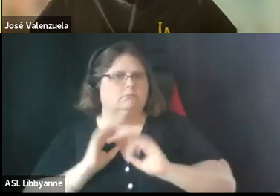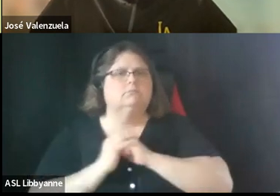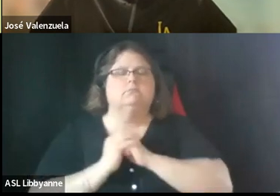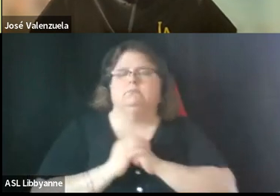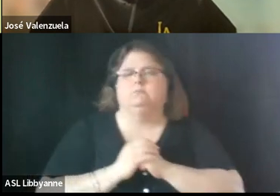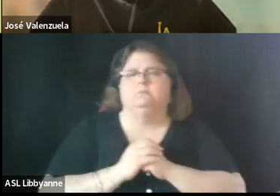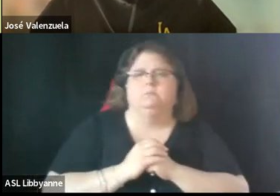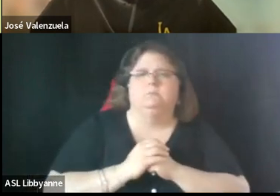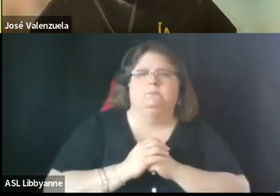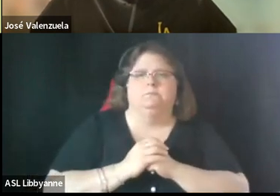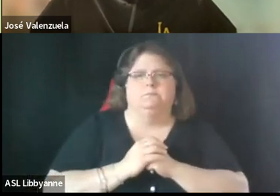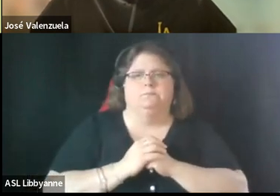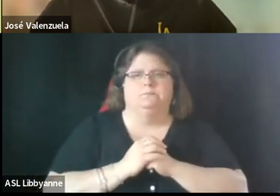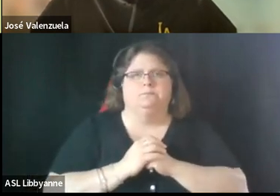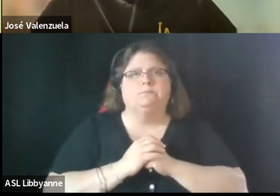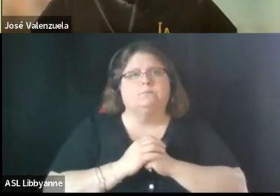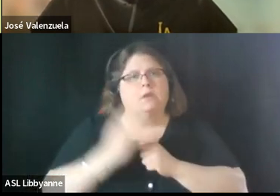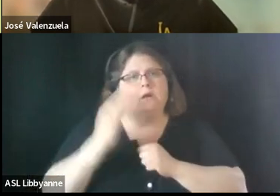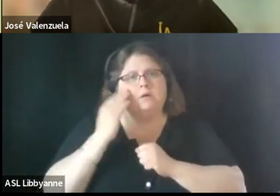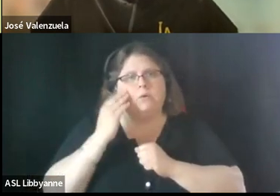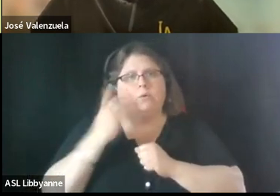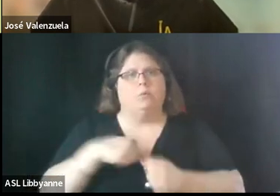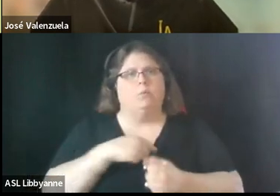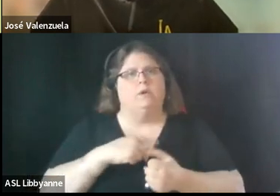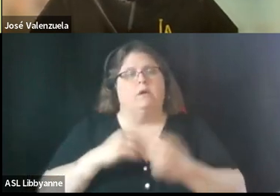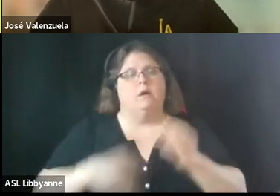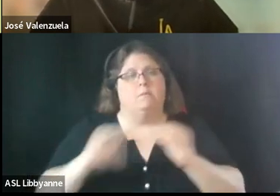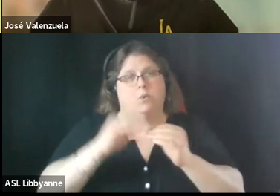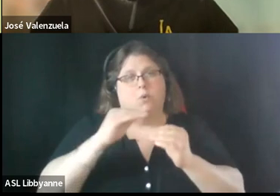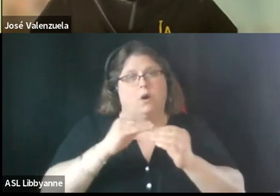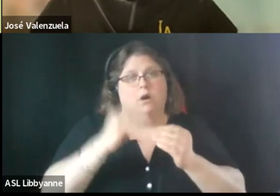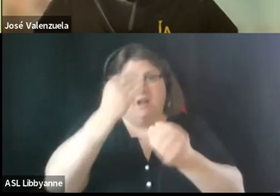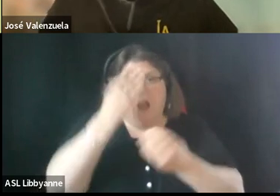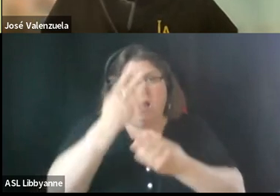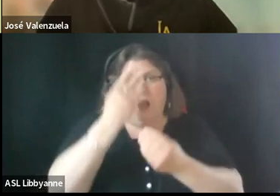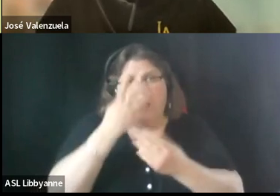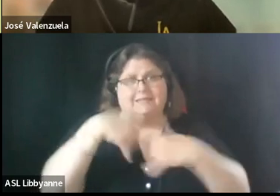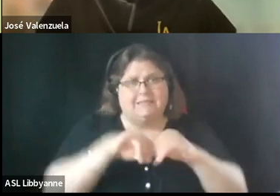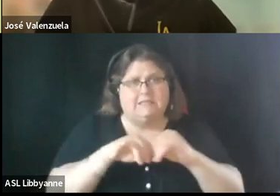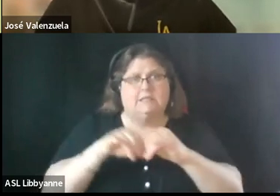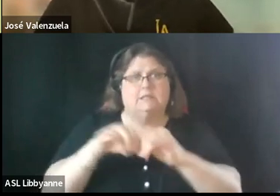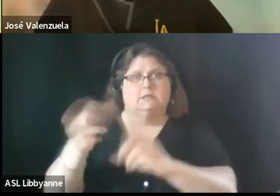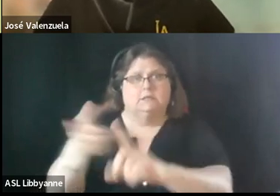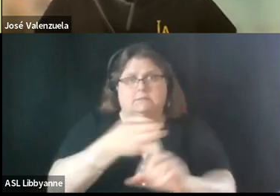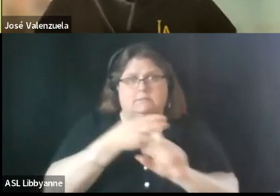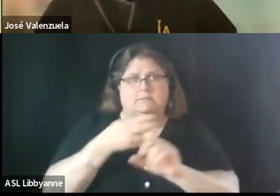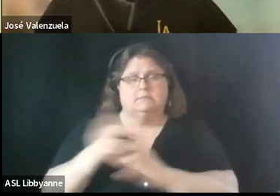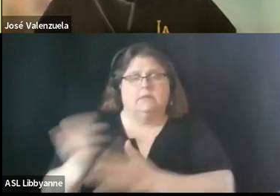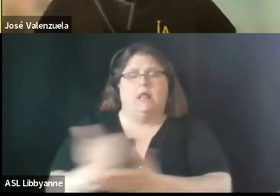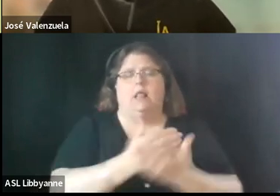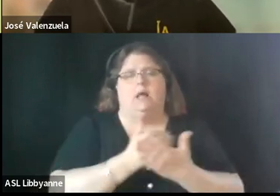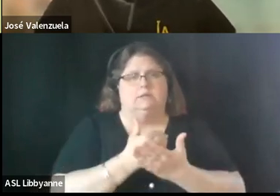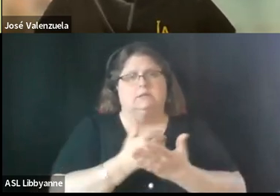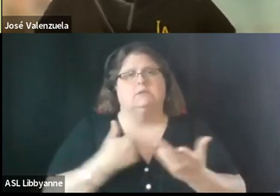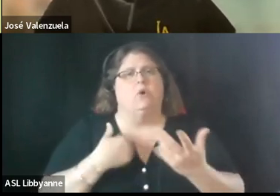um we're collecting more input even as we go into finalizing the job description